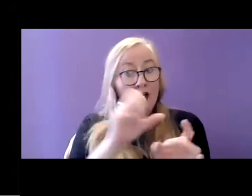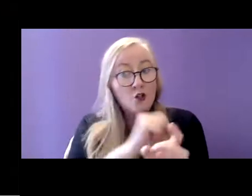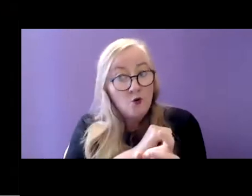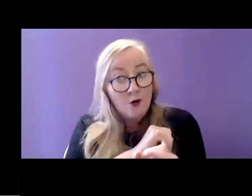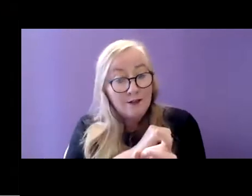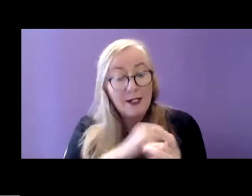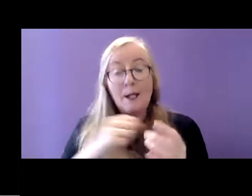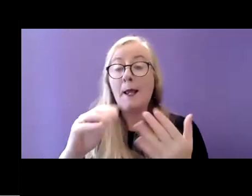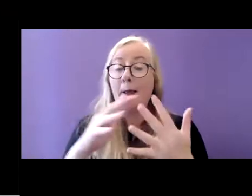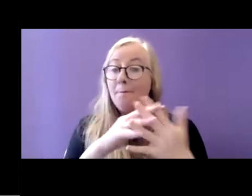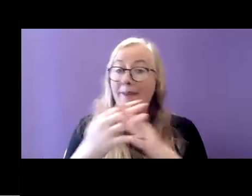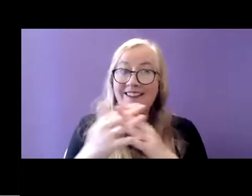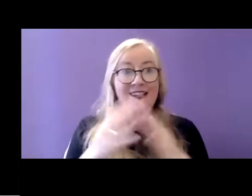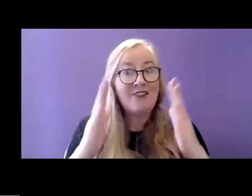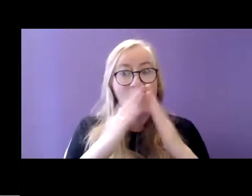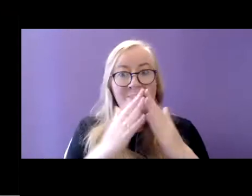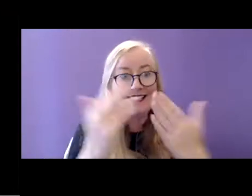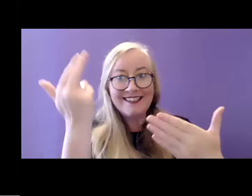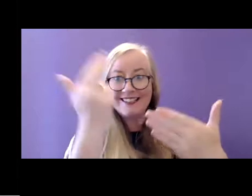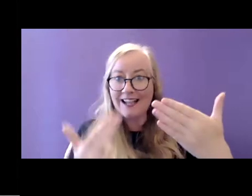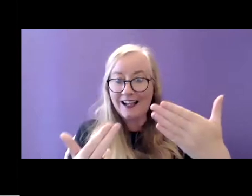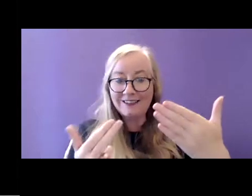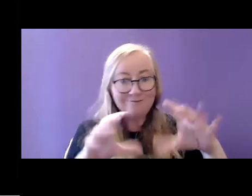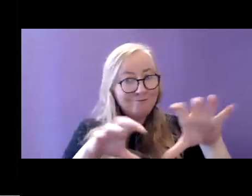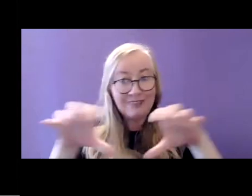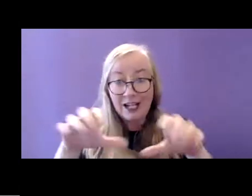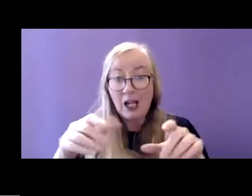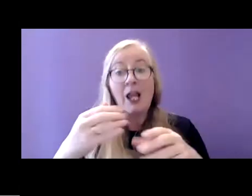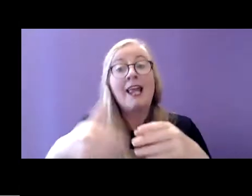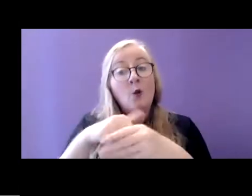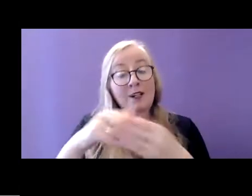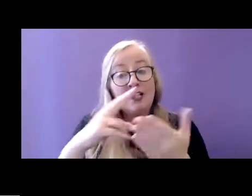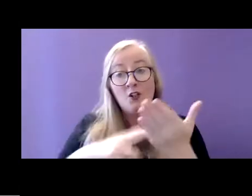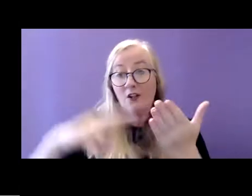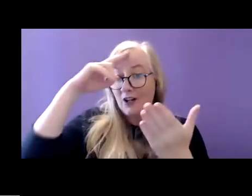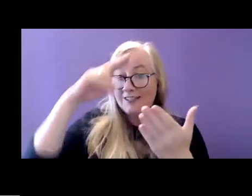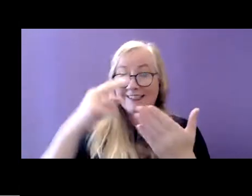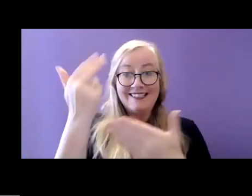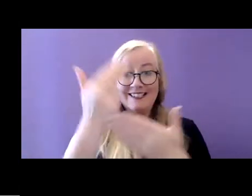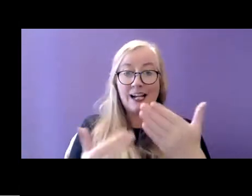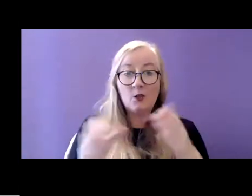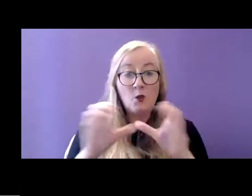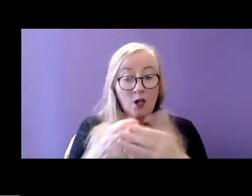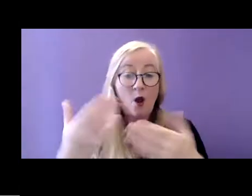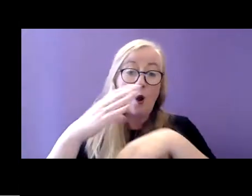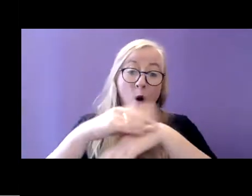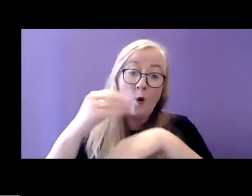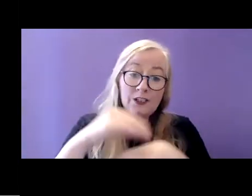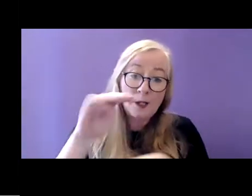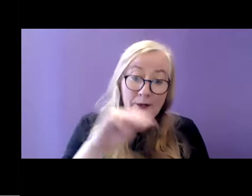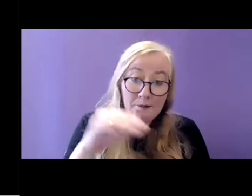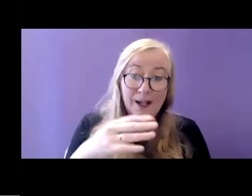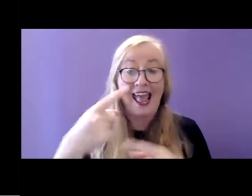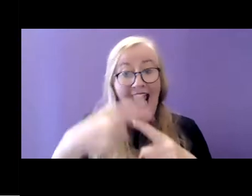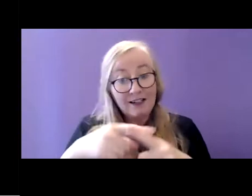mix of housing design types is provided, including universally designed units, accommodation for older people, and people with